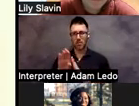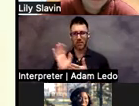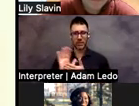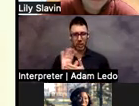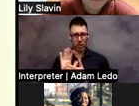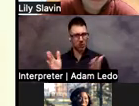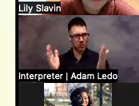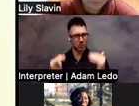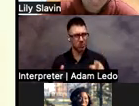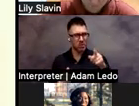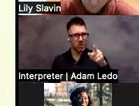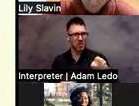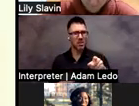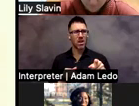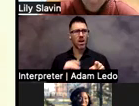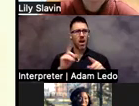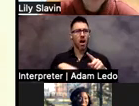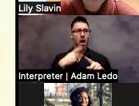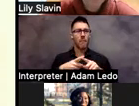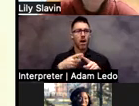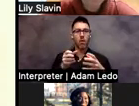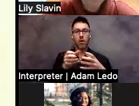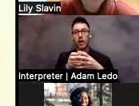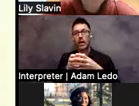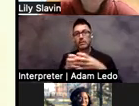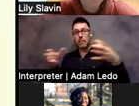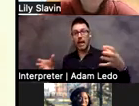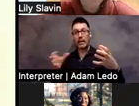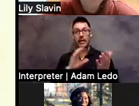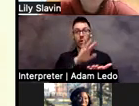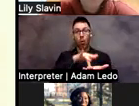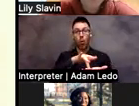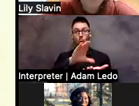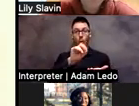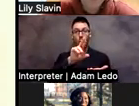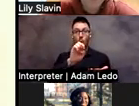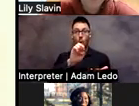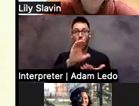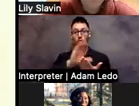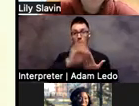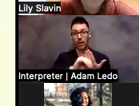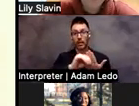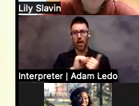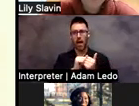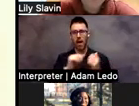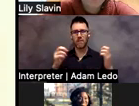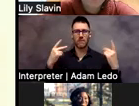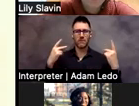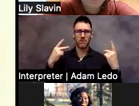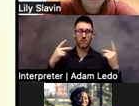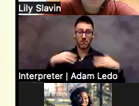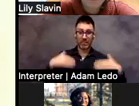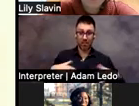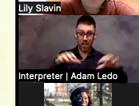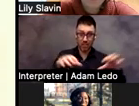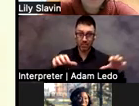the expanded core curriculum and how physical activity and physical education promotes the expanded core